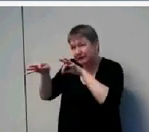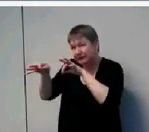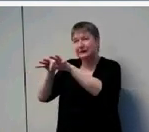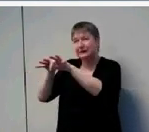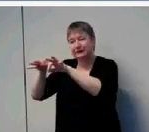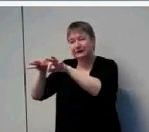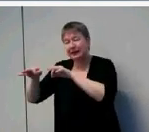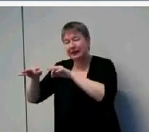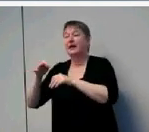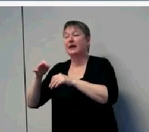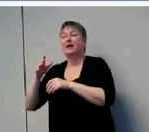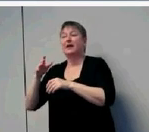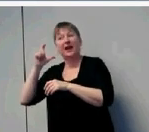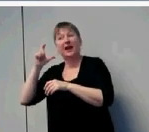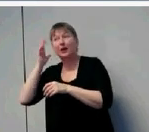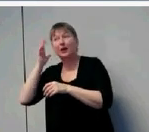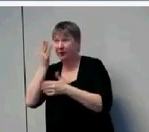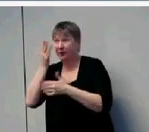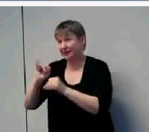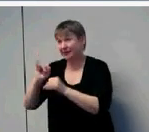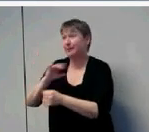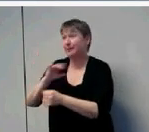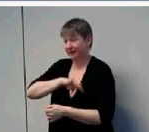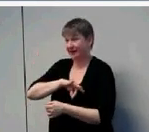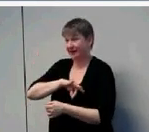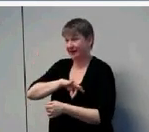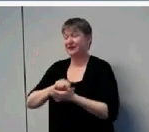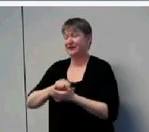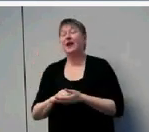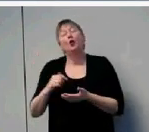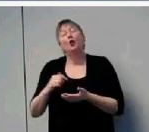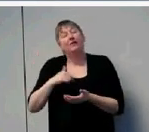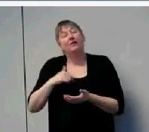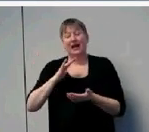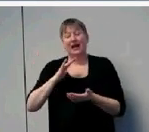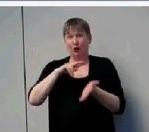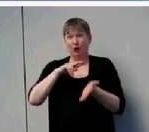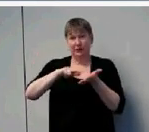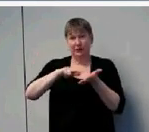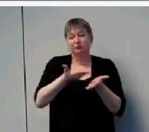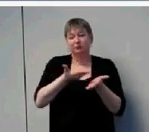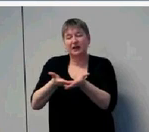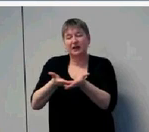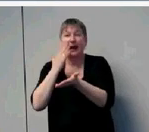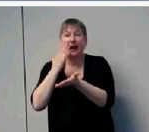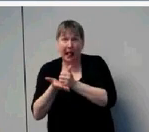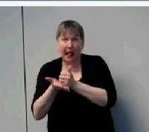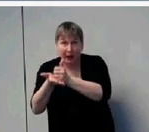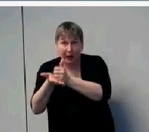from the hearing aid. And we think some of our results that I've shown you already might be helpful in that regard.